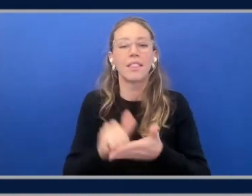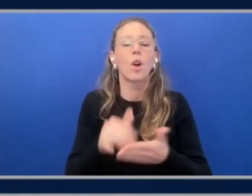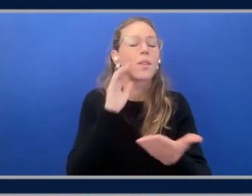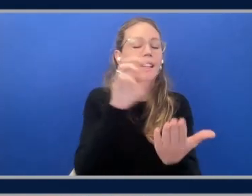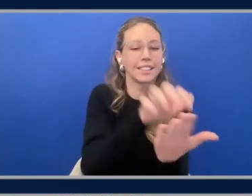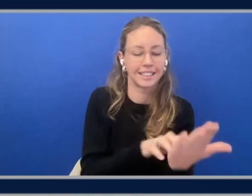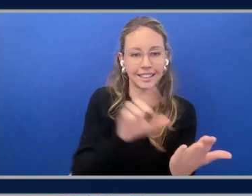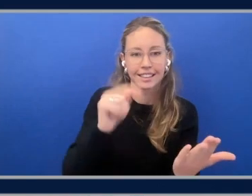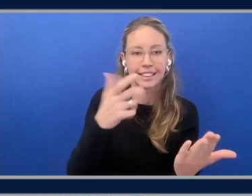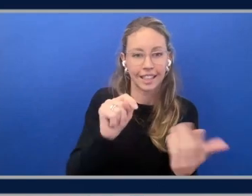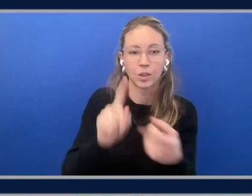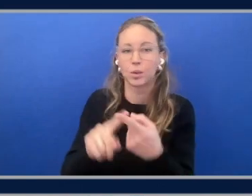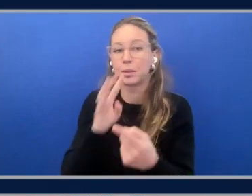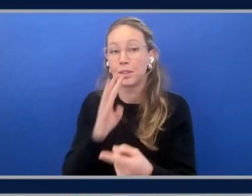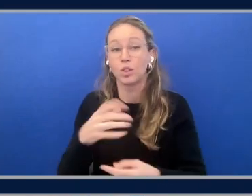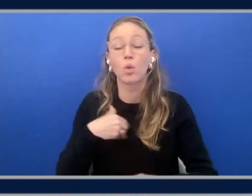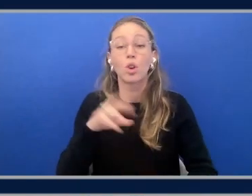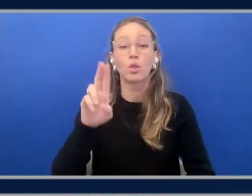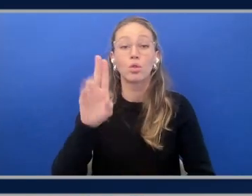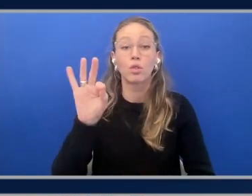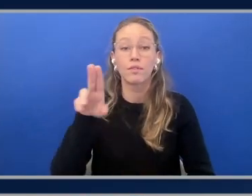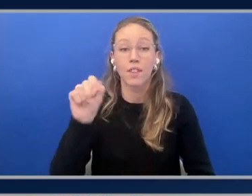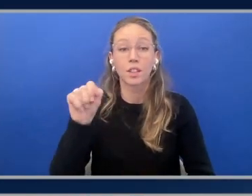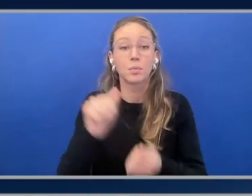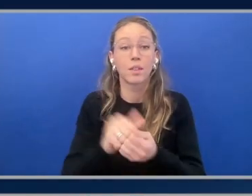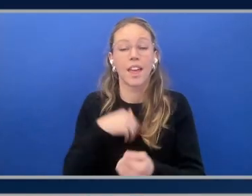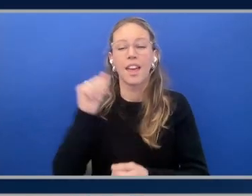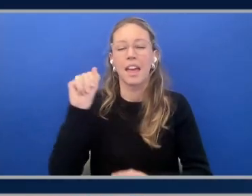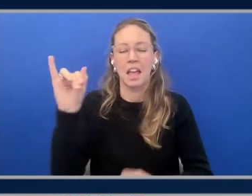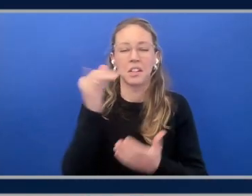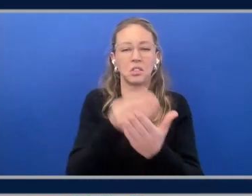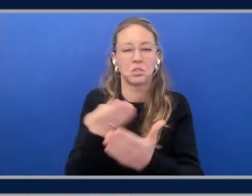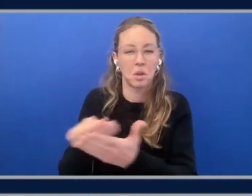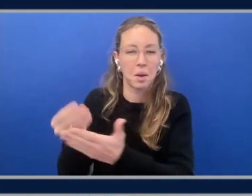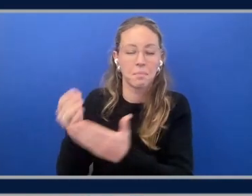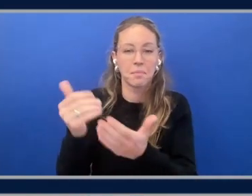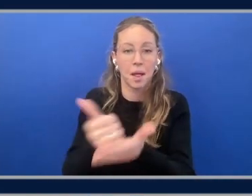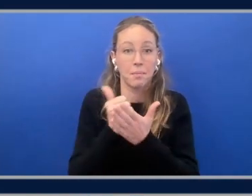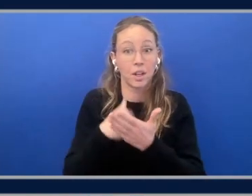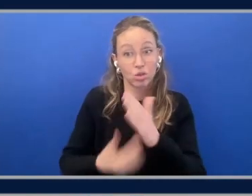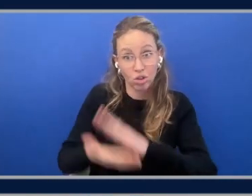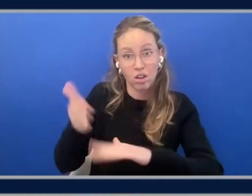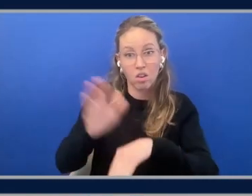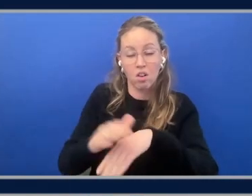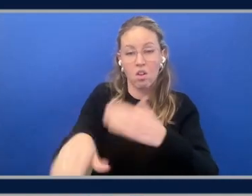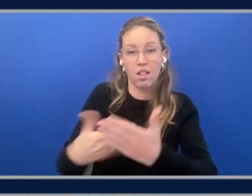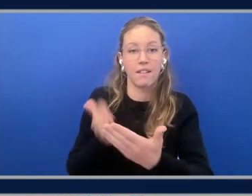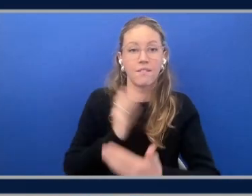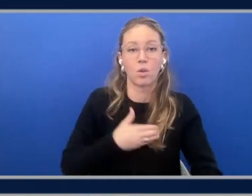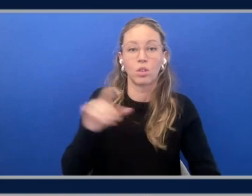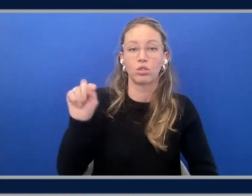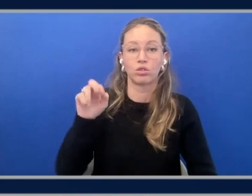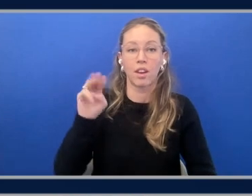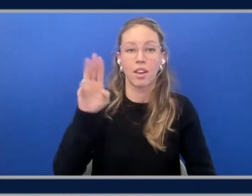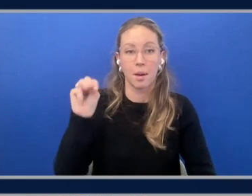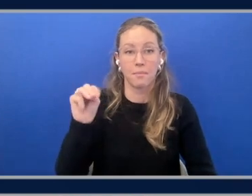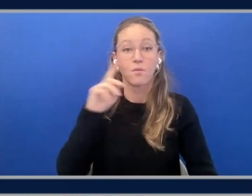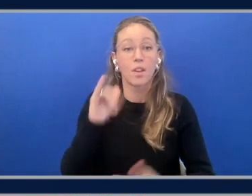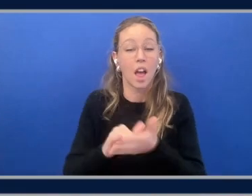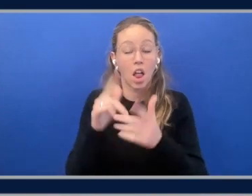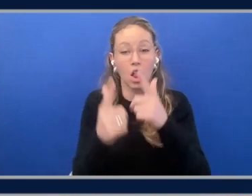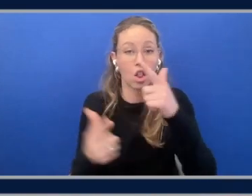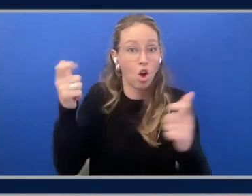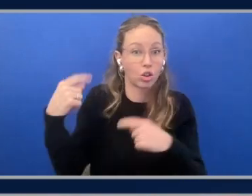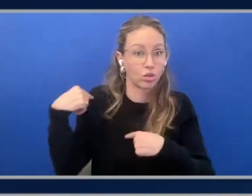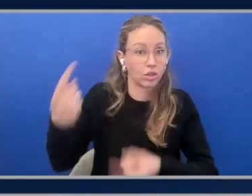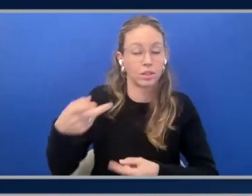Rufus with the AI Shopping Assistant is running on over 80,000 Tranium and Influenza chips for the largest ever Prime Day. Is